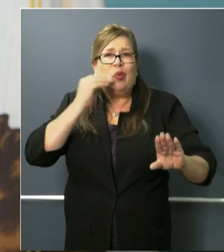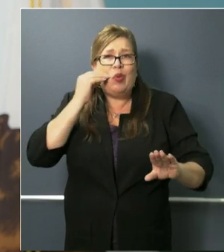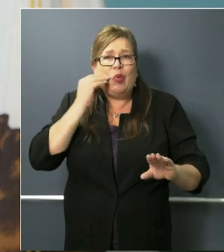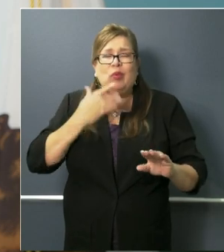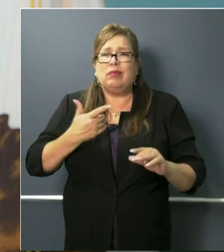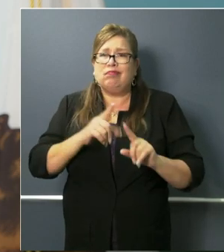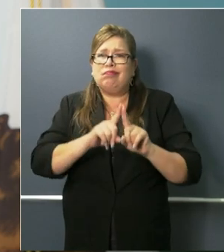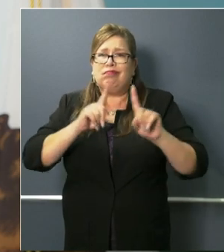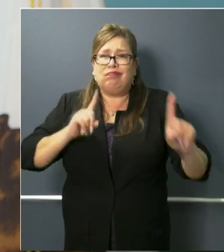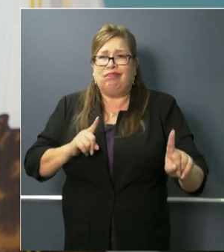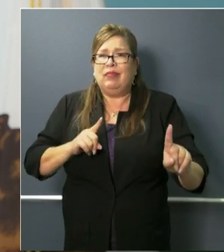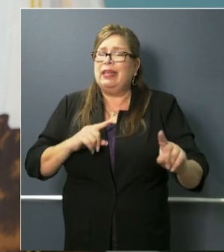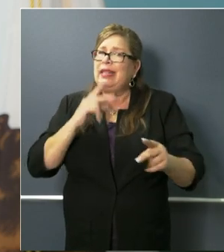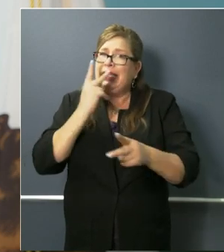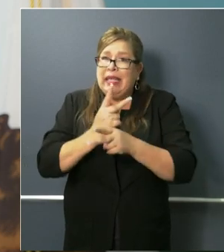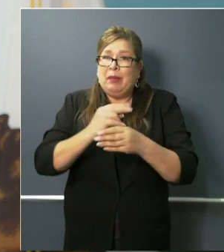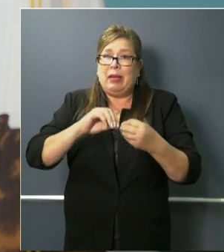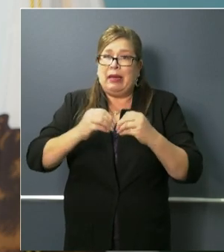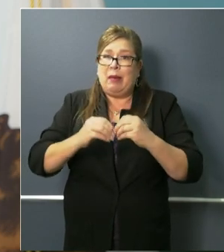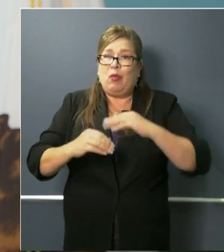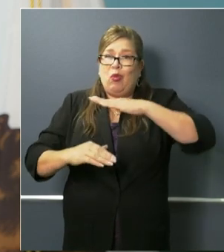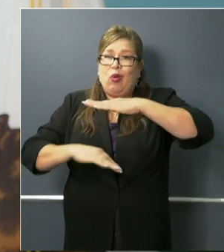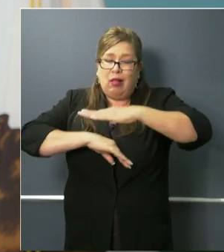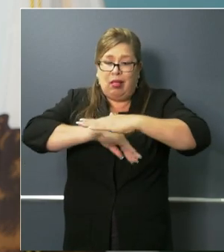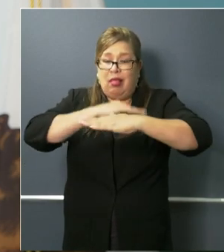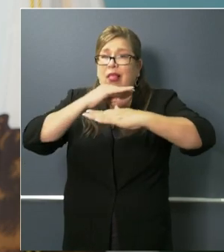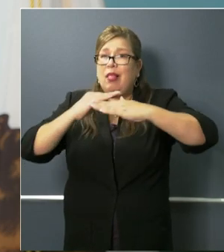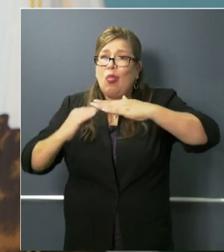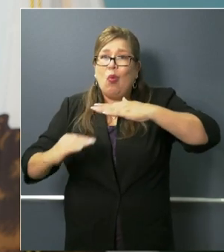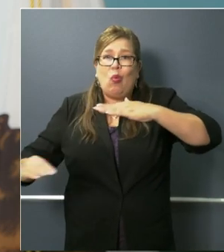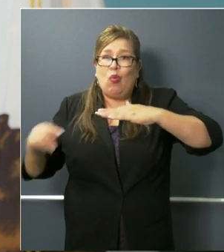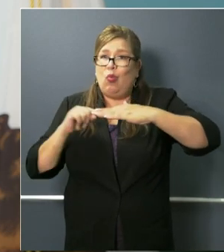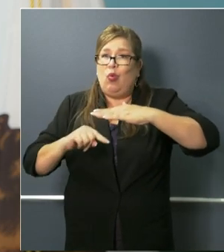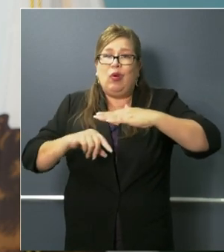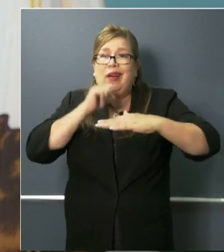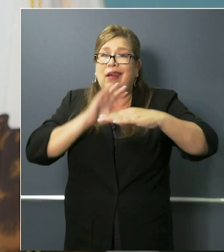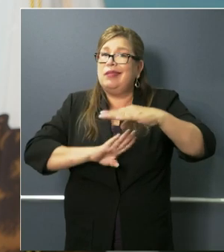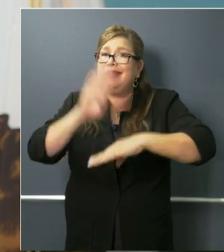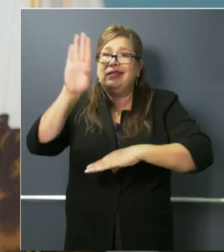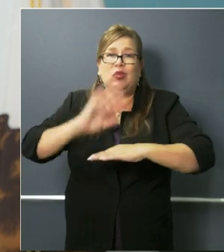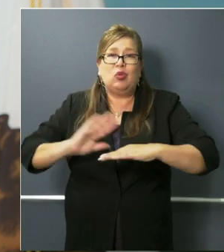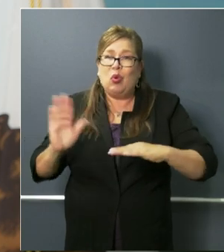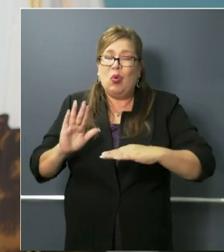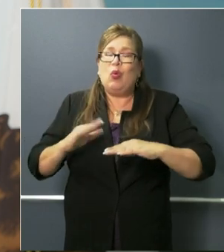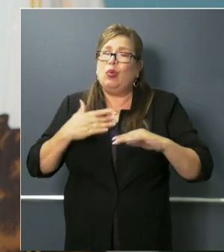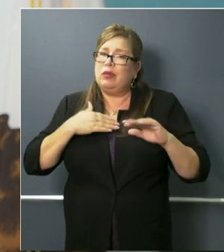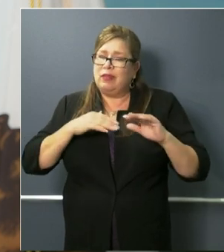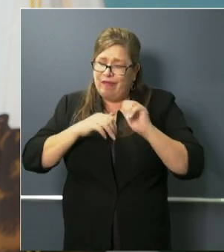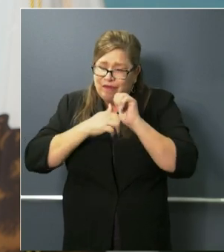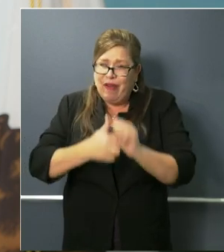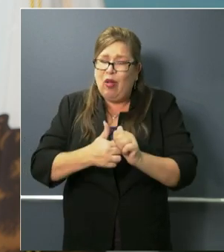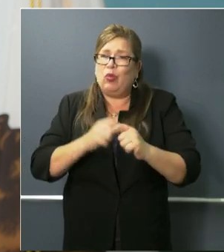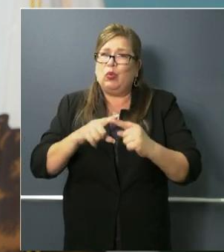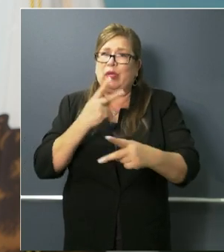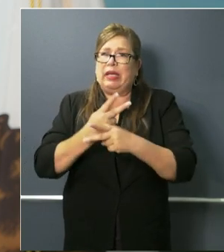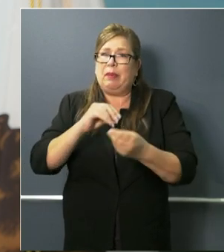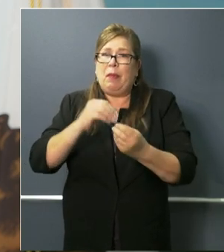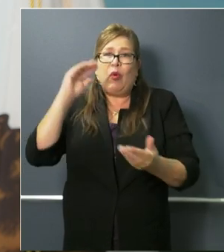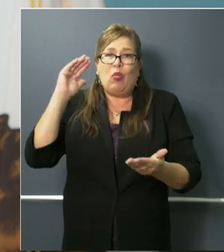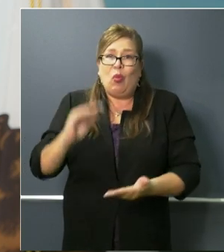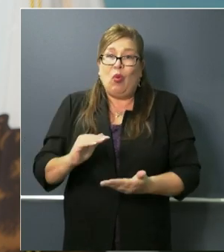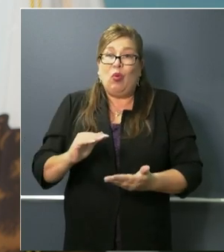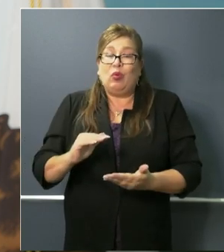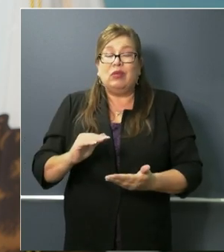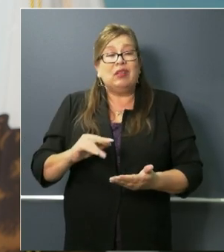numbers uh below uh those worst case projections as we so far are uh but recognize we're not